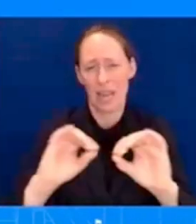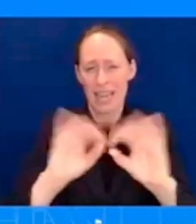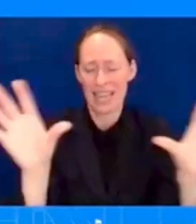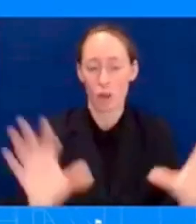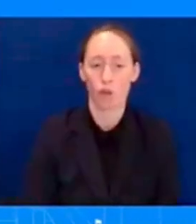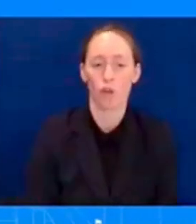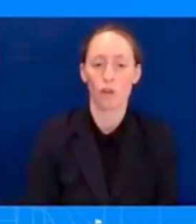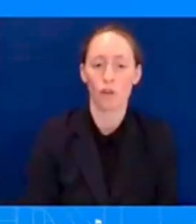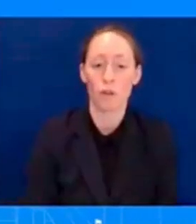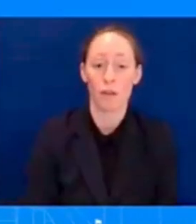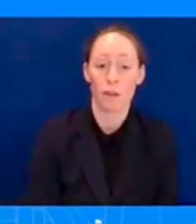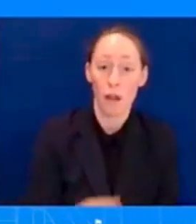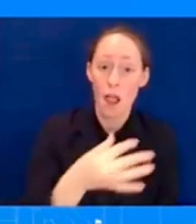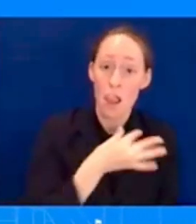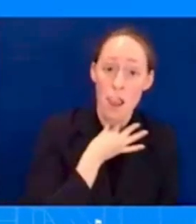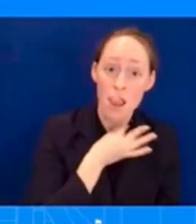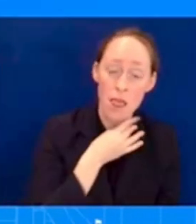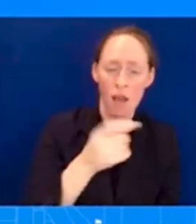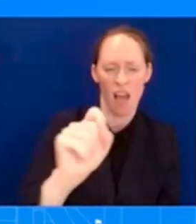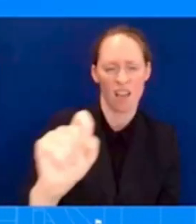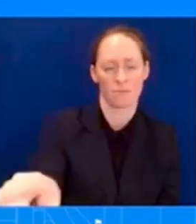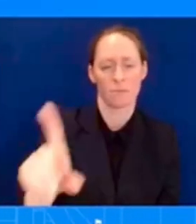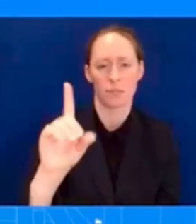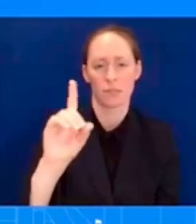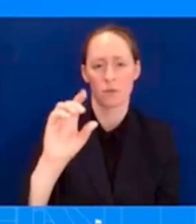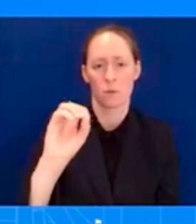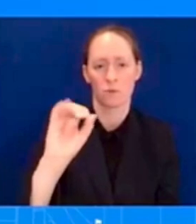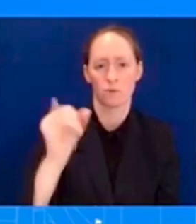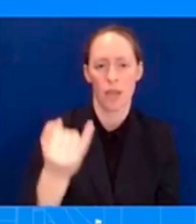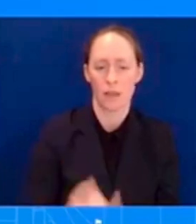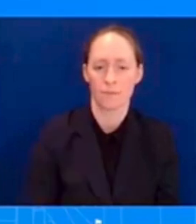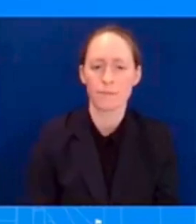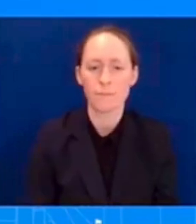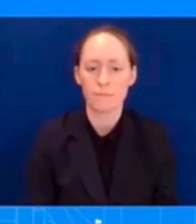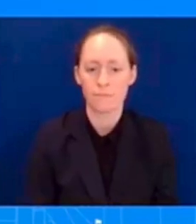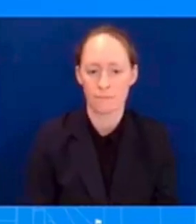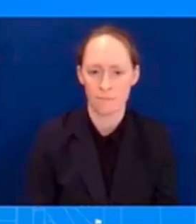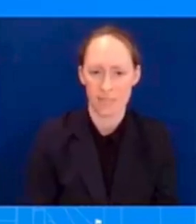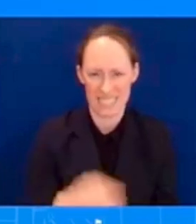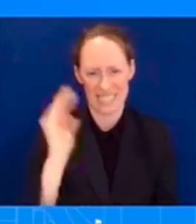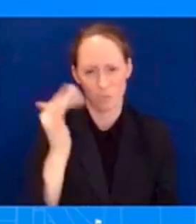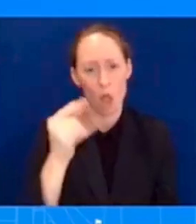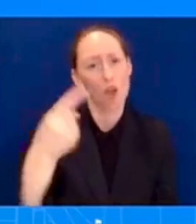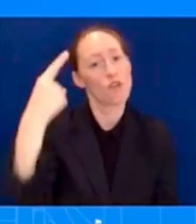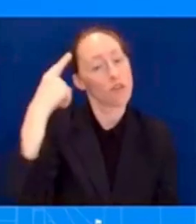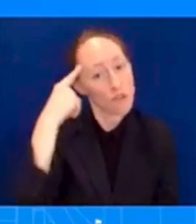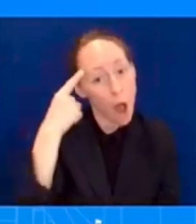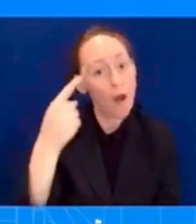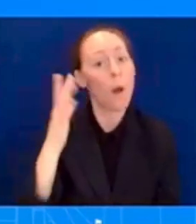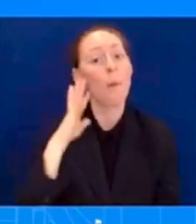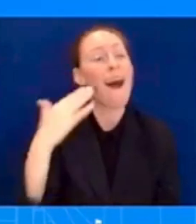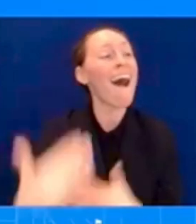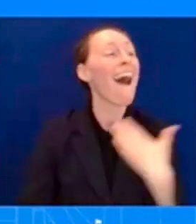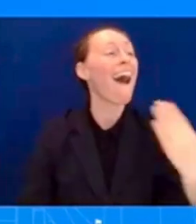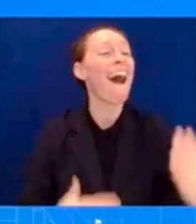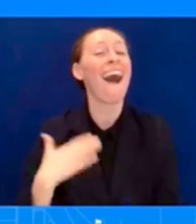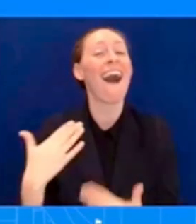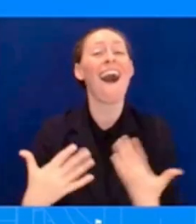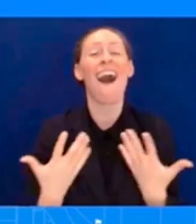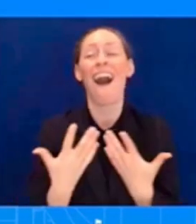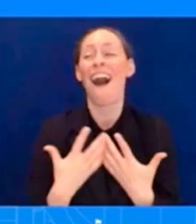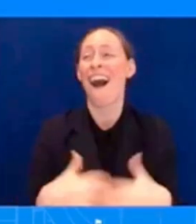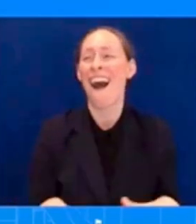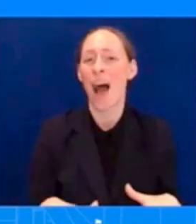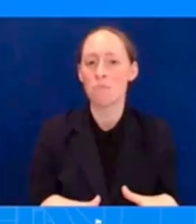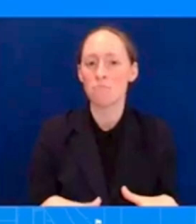say at all, it certainly seems that you all thought this was behind you a couple weeks ago. You know, now the President's son is facing a possible criminal indictment